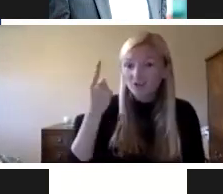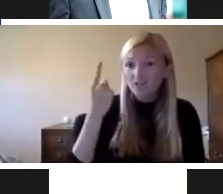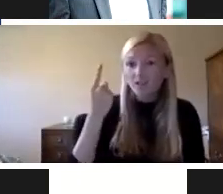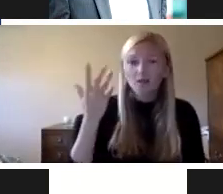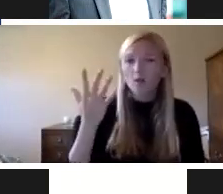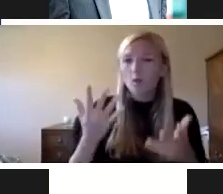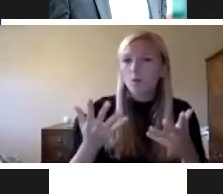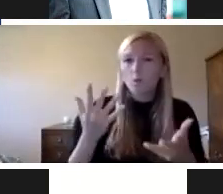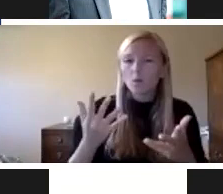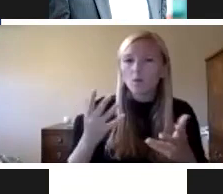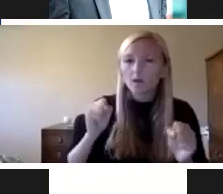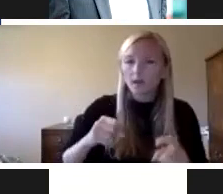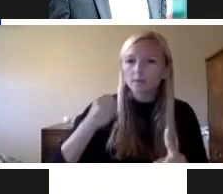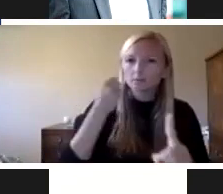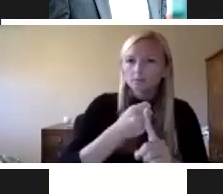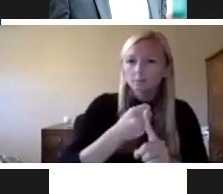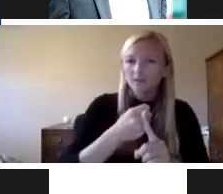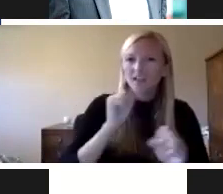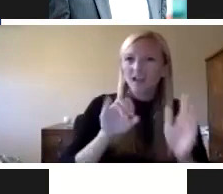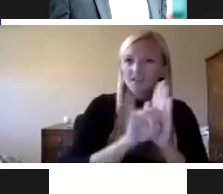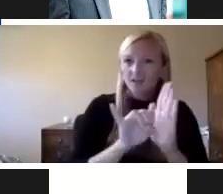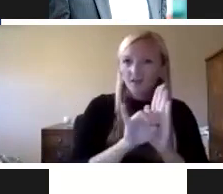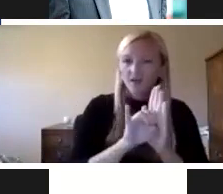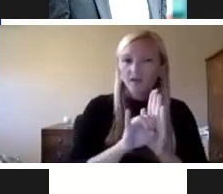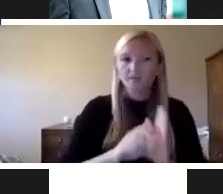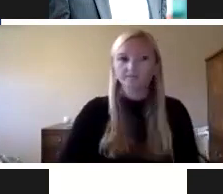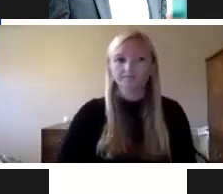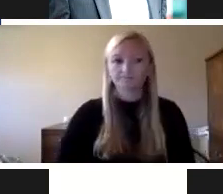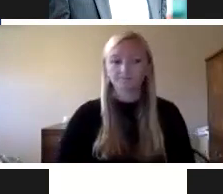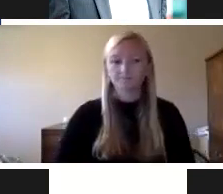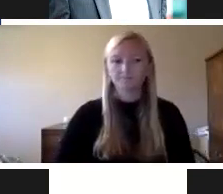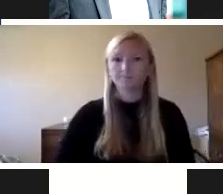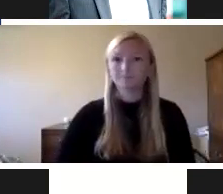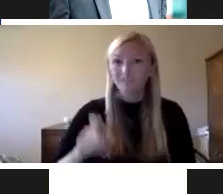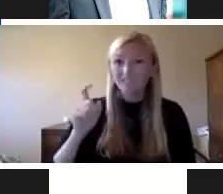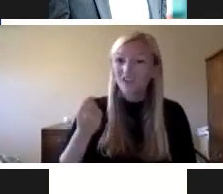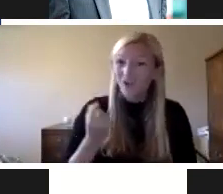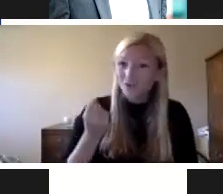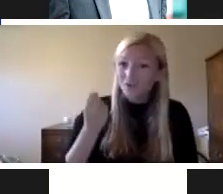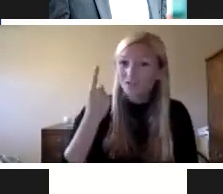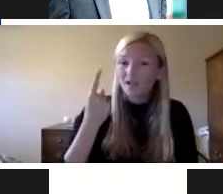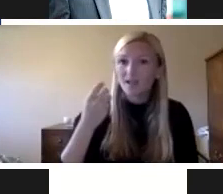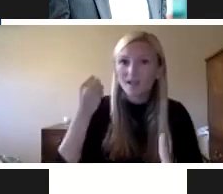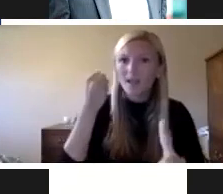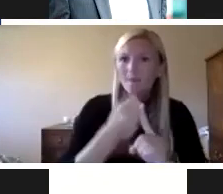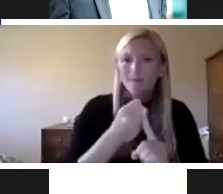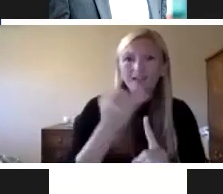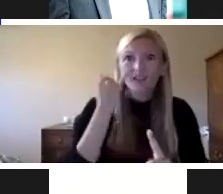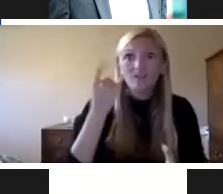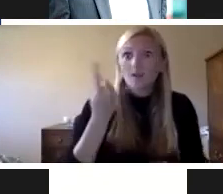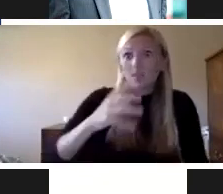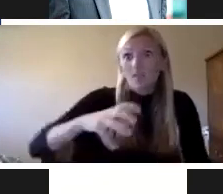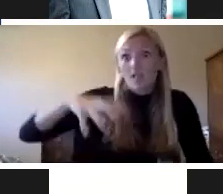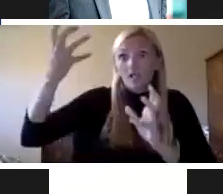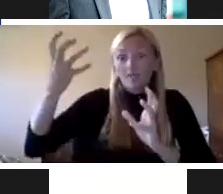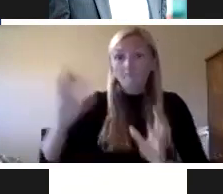our hazards and be able to identify those. We need to understand how to understand the impact if something was to happen. So for